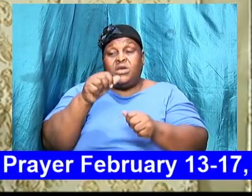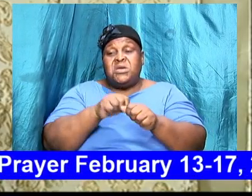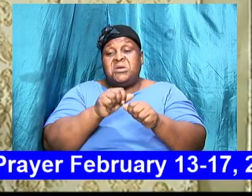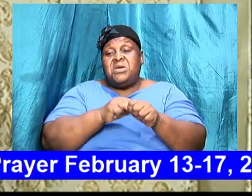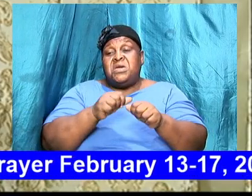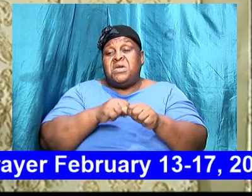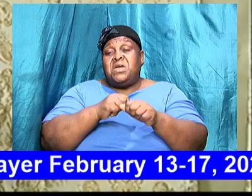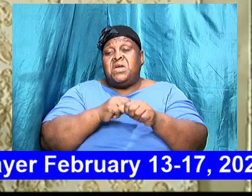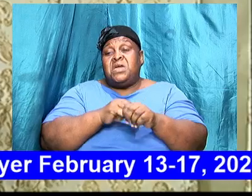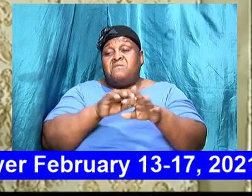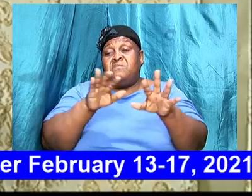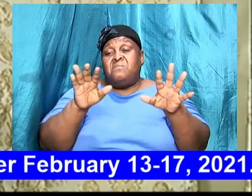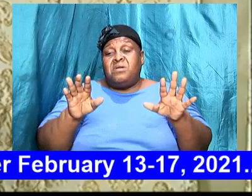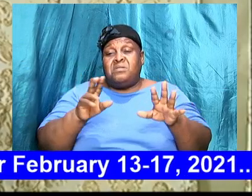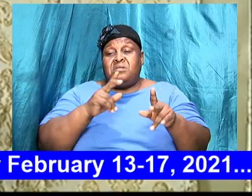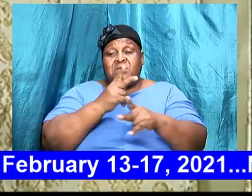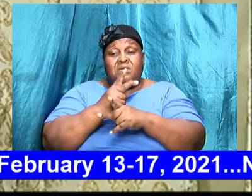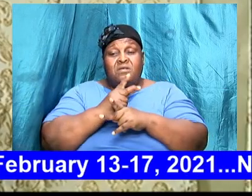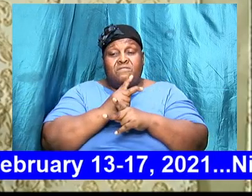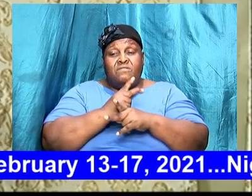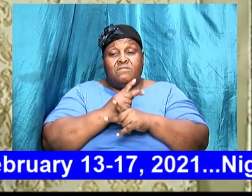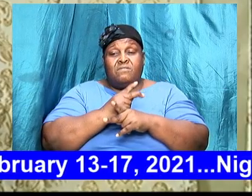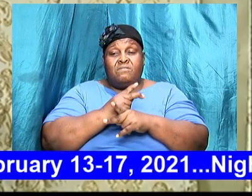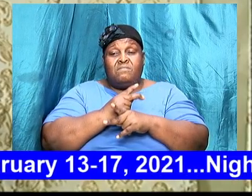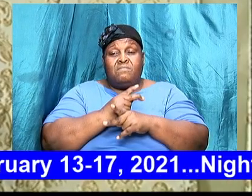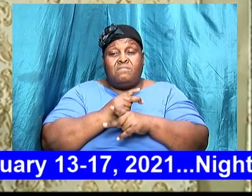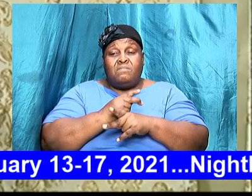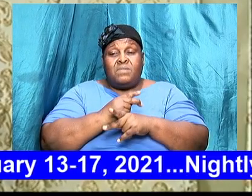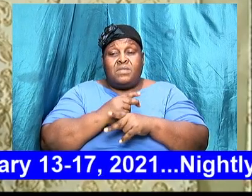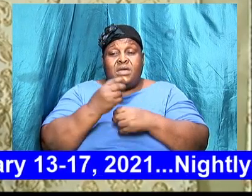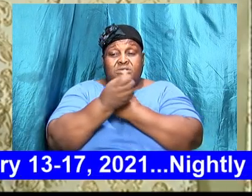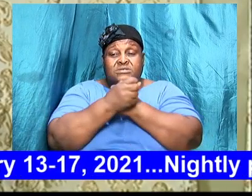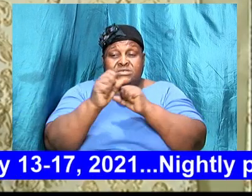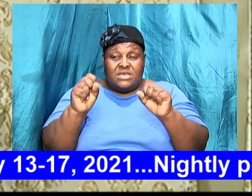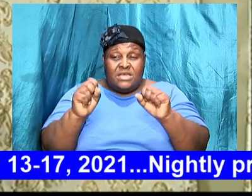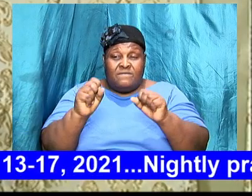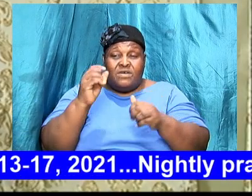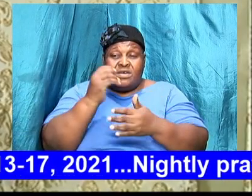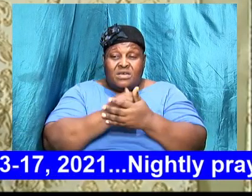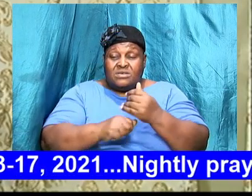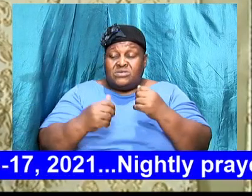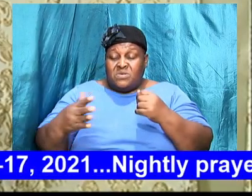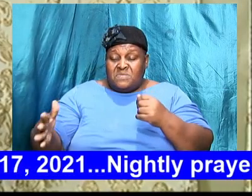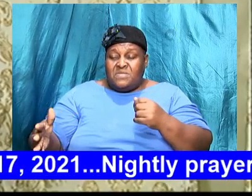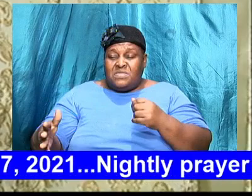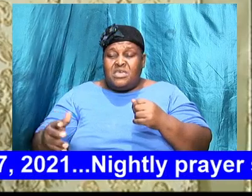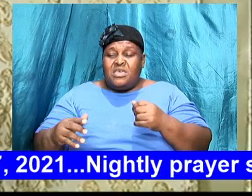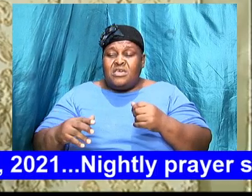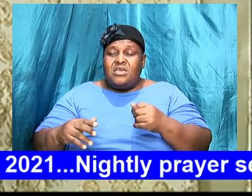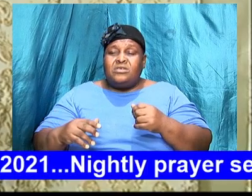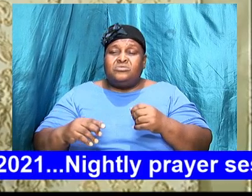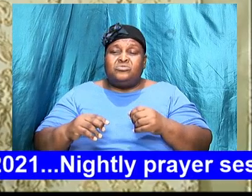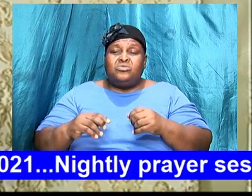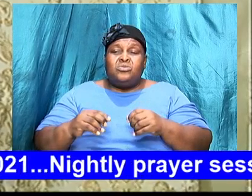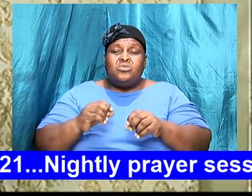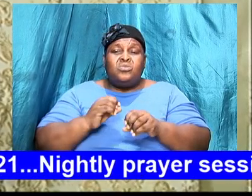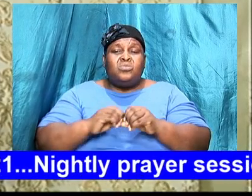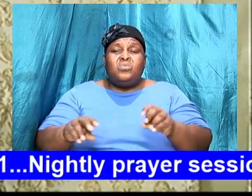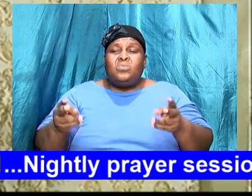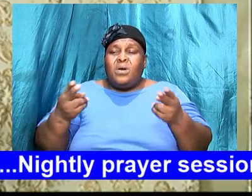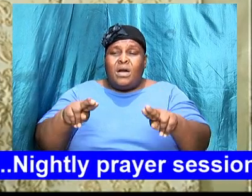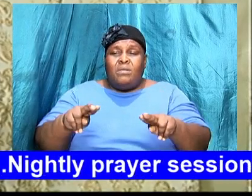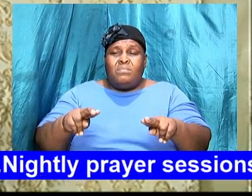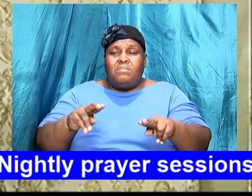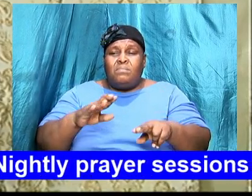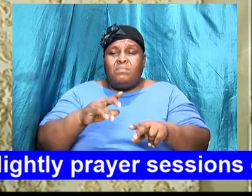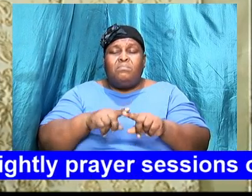as much as possible out of the fast Bible Bible says some kind go it not except by prior and fasting I believe that there